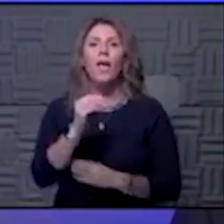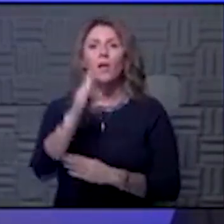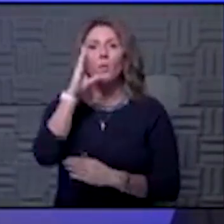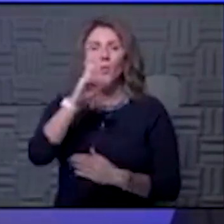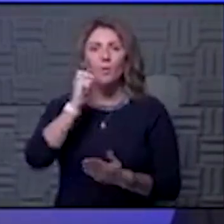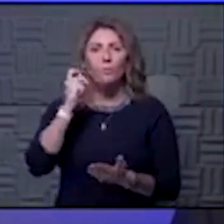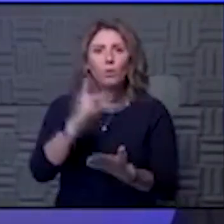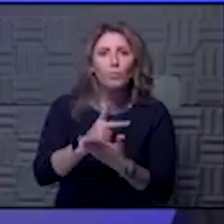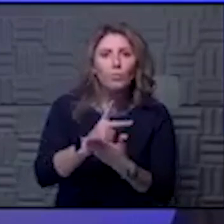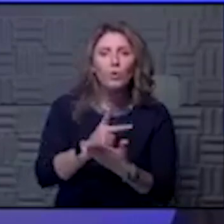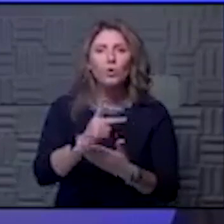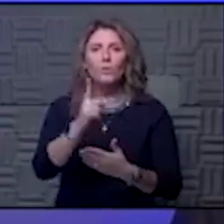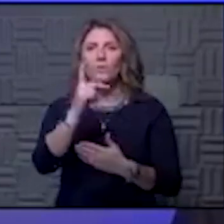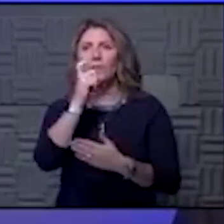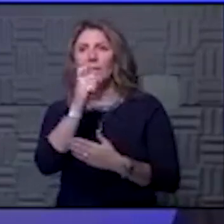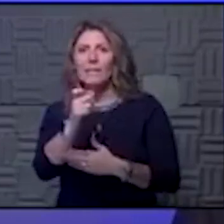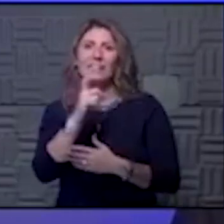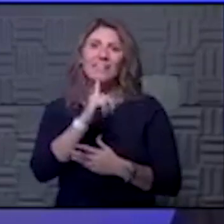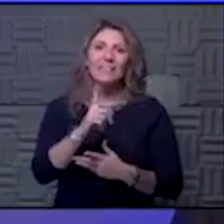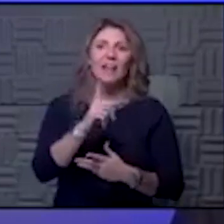in the not too distant future.